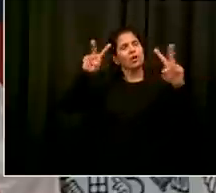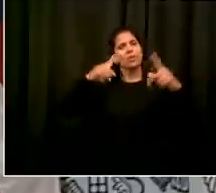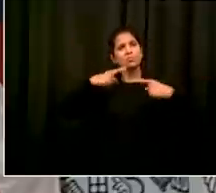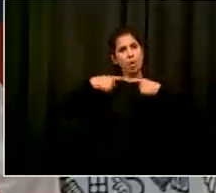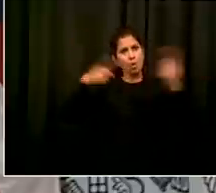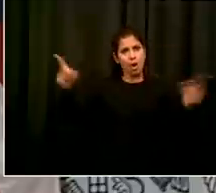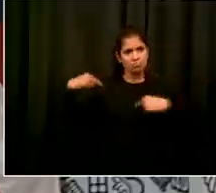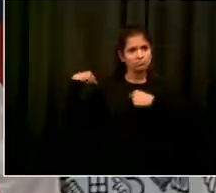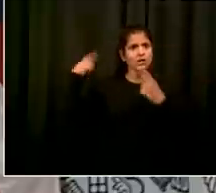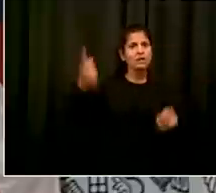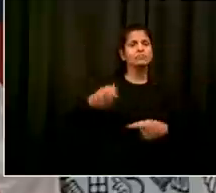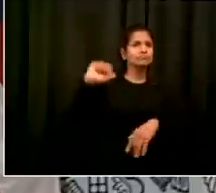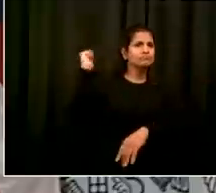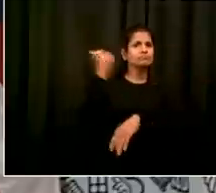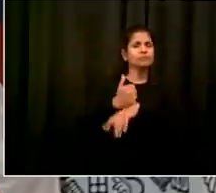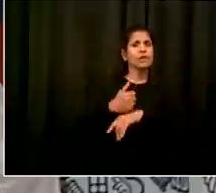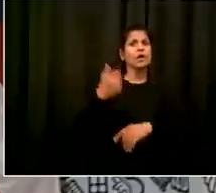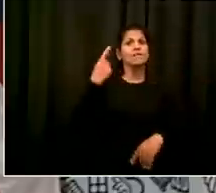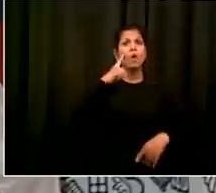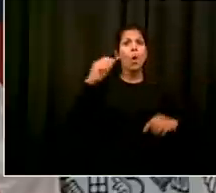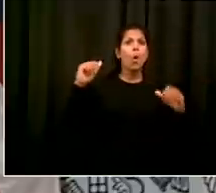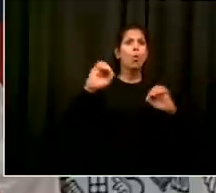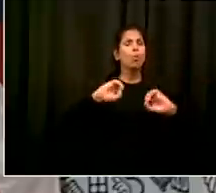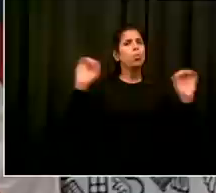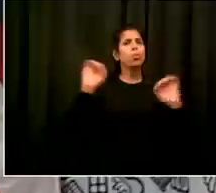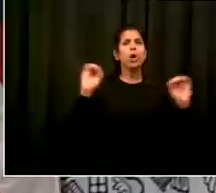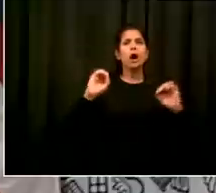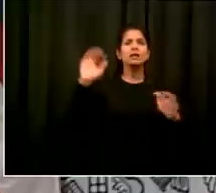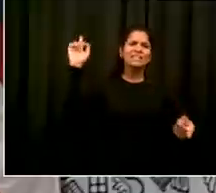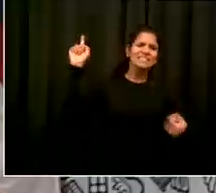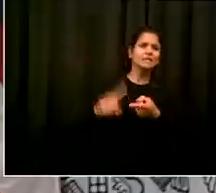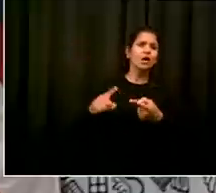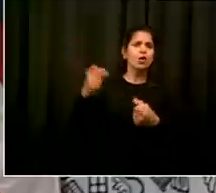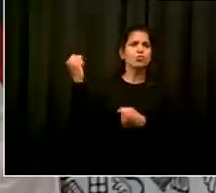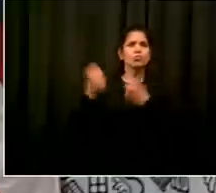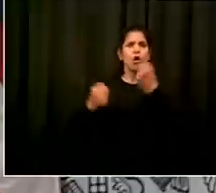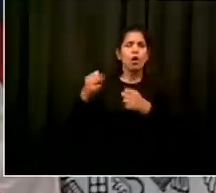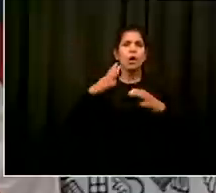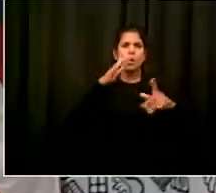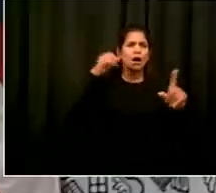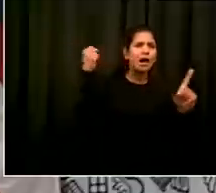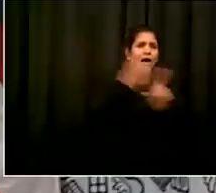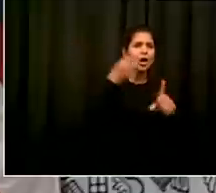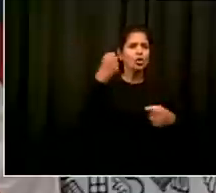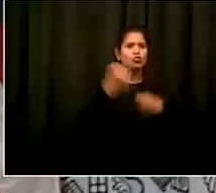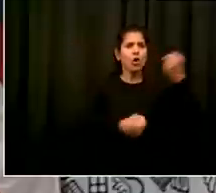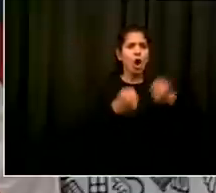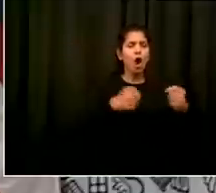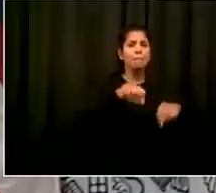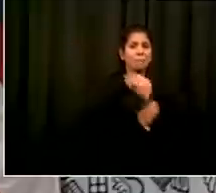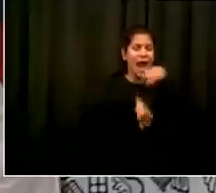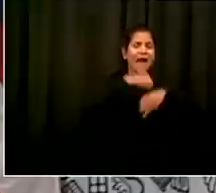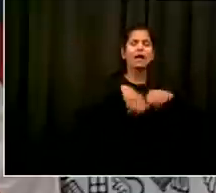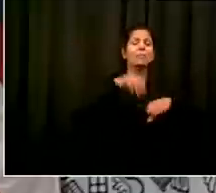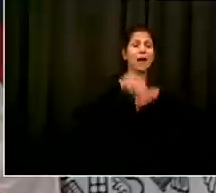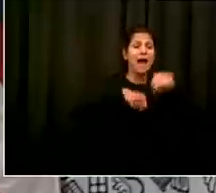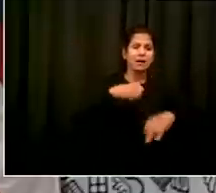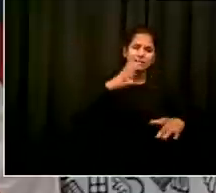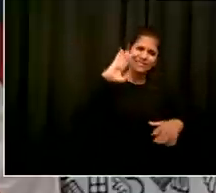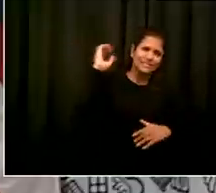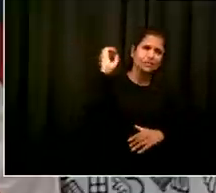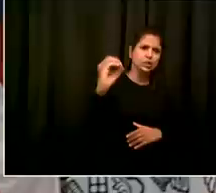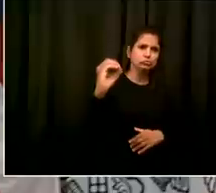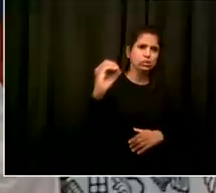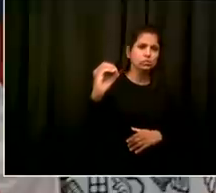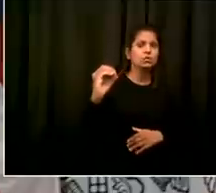lanes have changed and improved intersections have added speed cameras we have a lot more to do and all